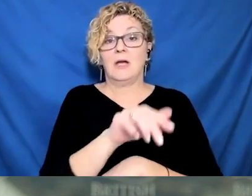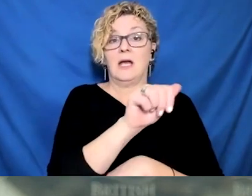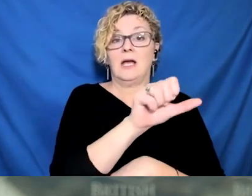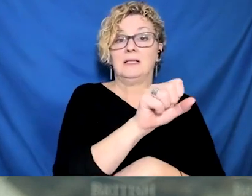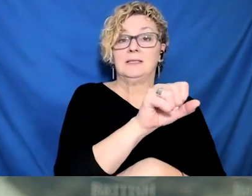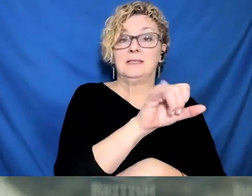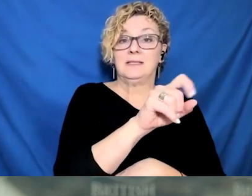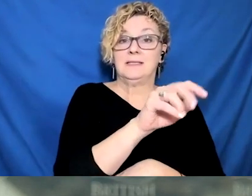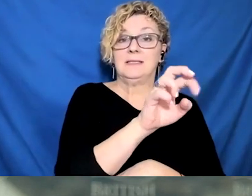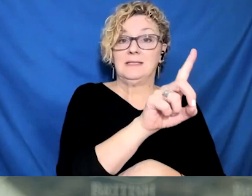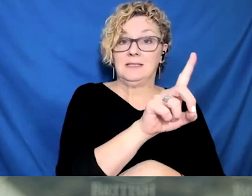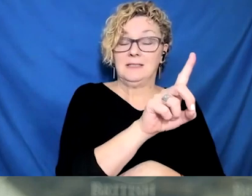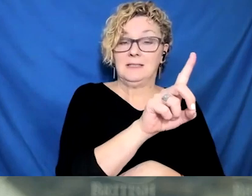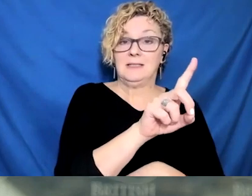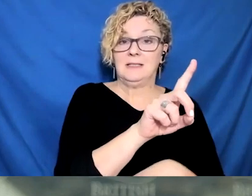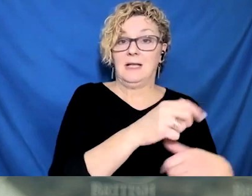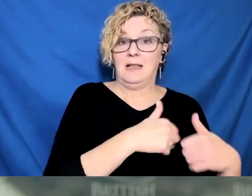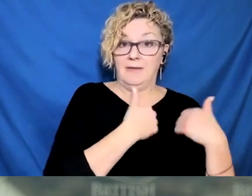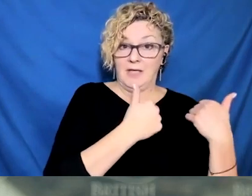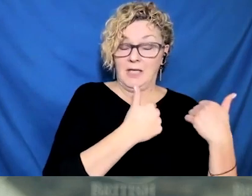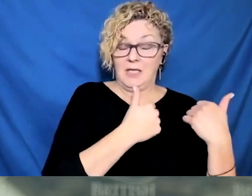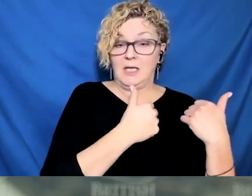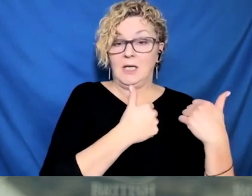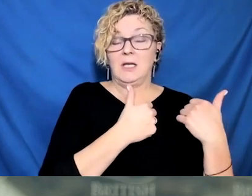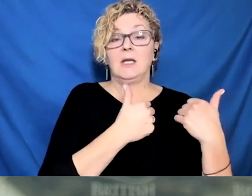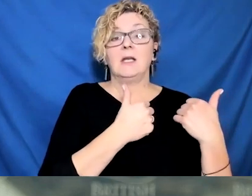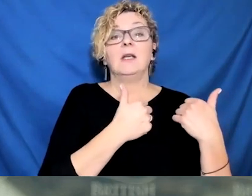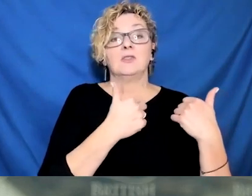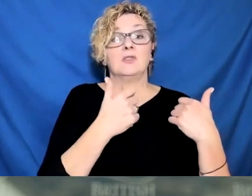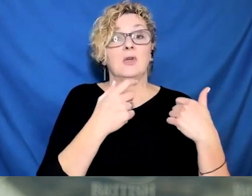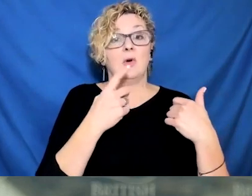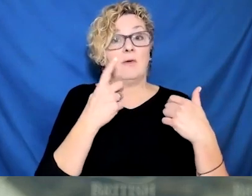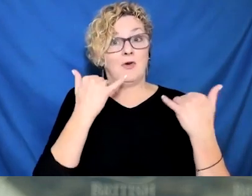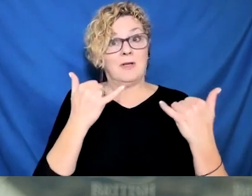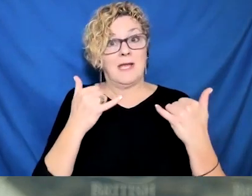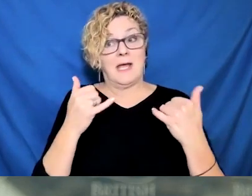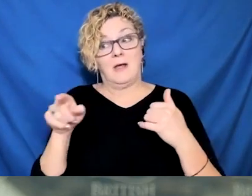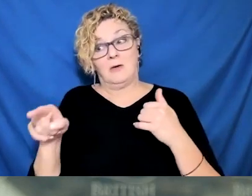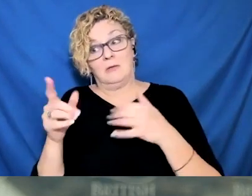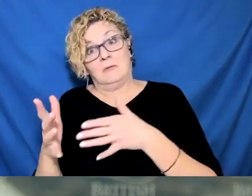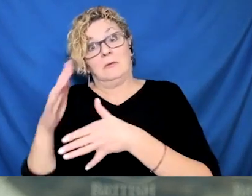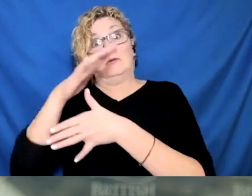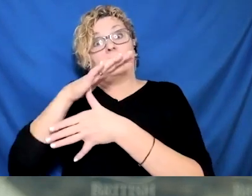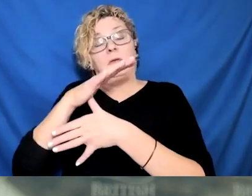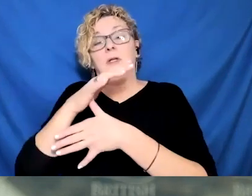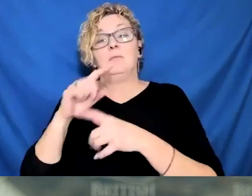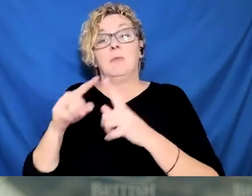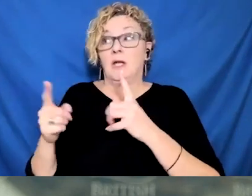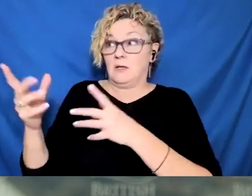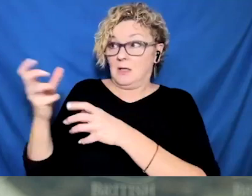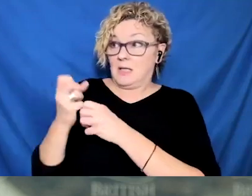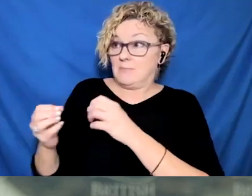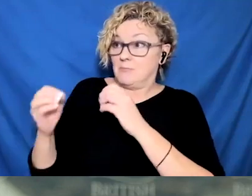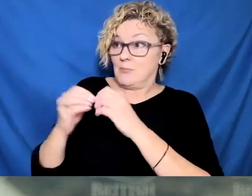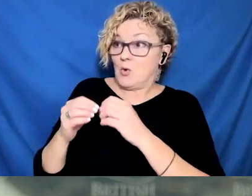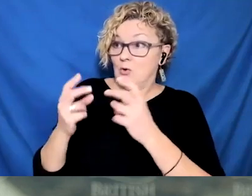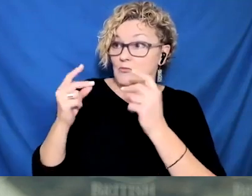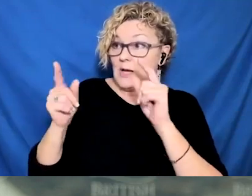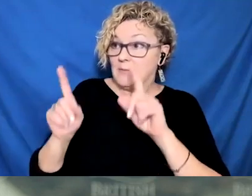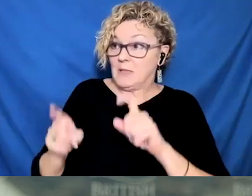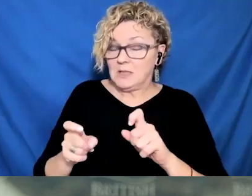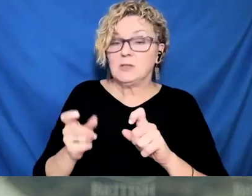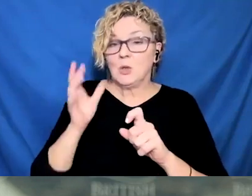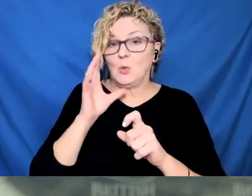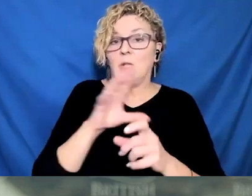there's been challenges throughout the last month in Clearwater and Ashcroft. And the idea was to support the emergency department by